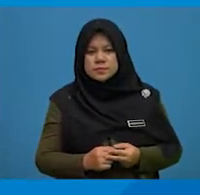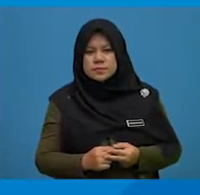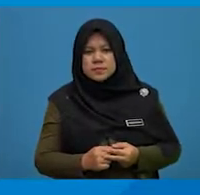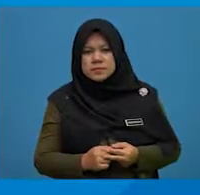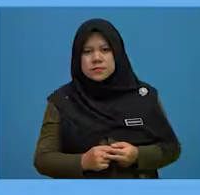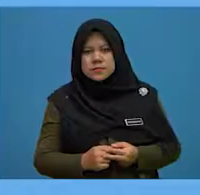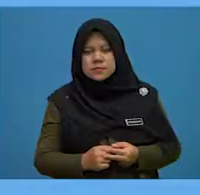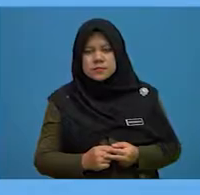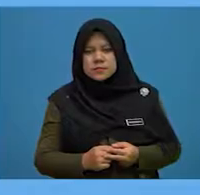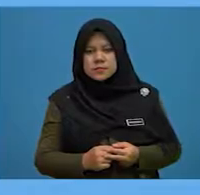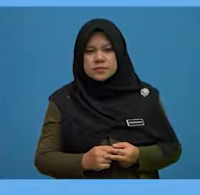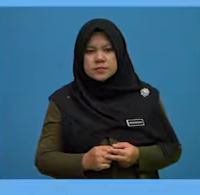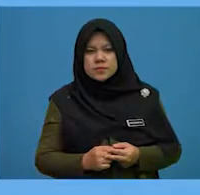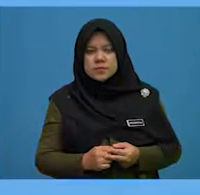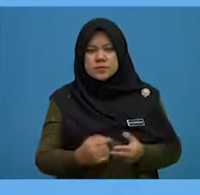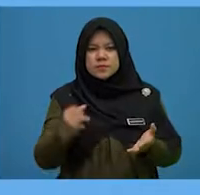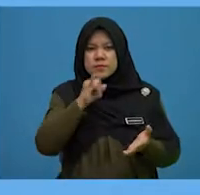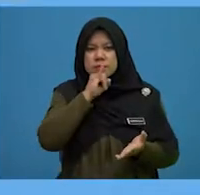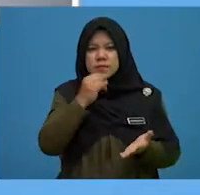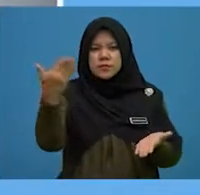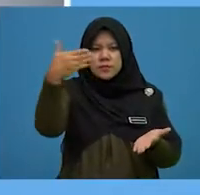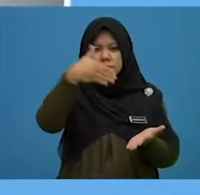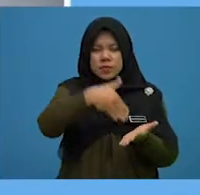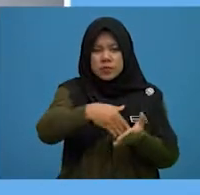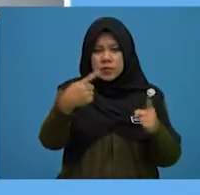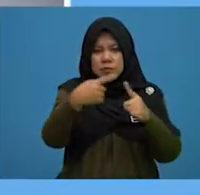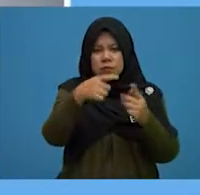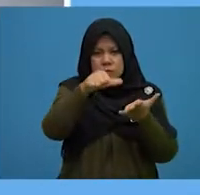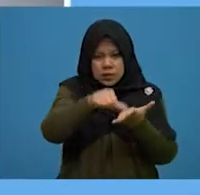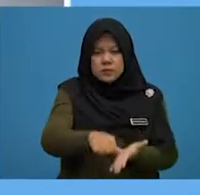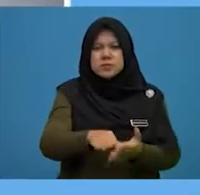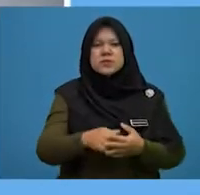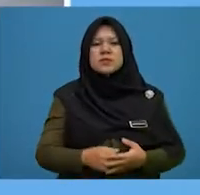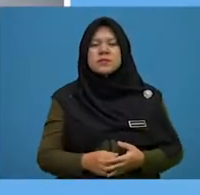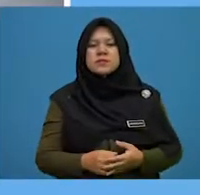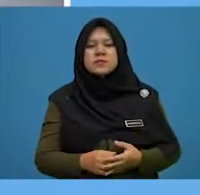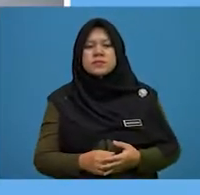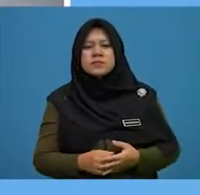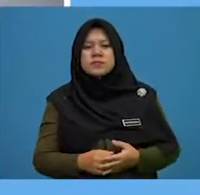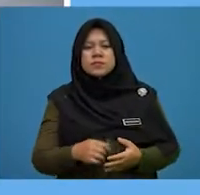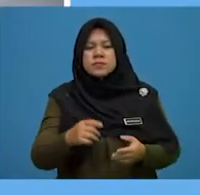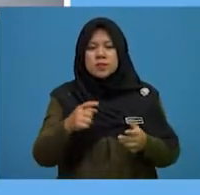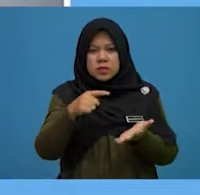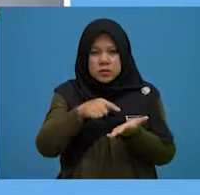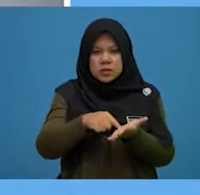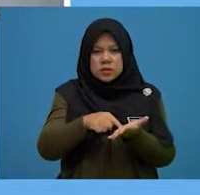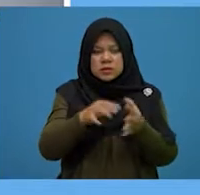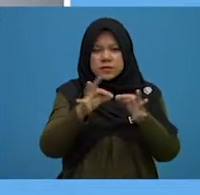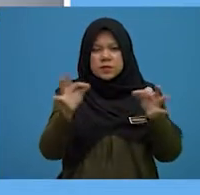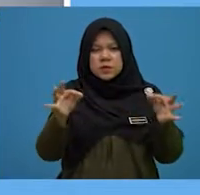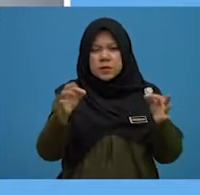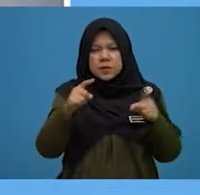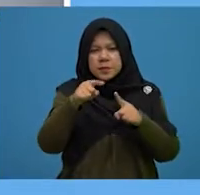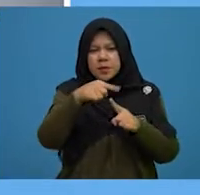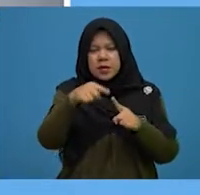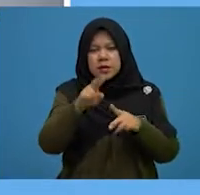This phrase to emphasise. This phrase is used when